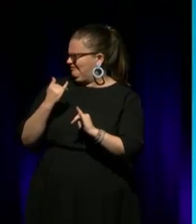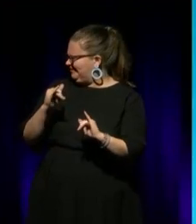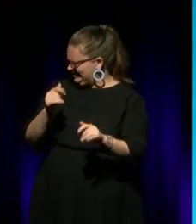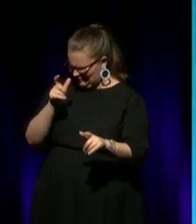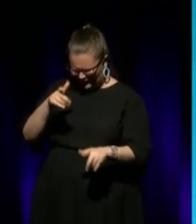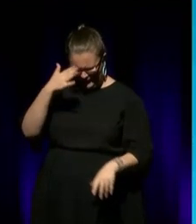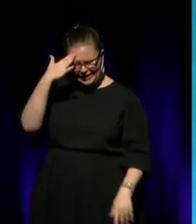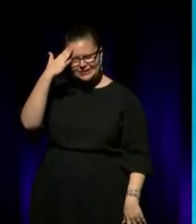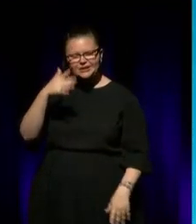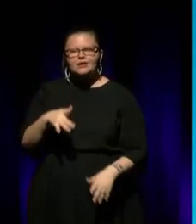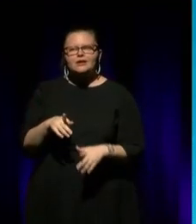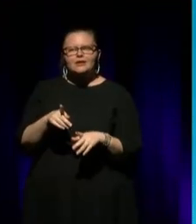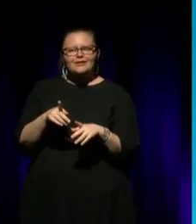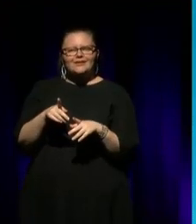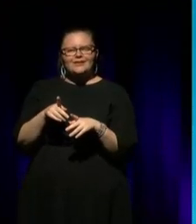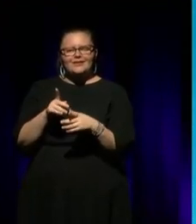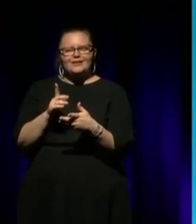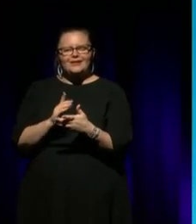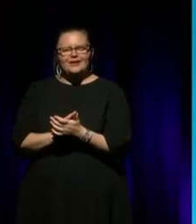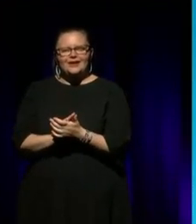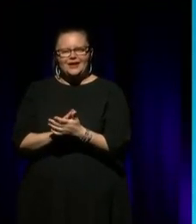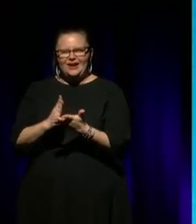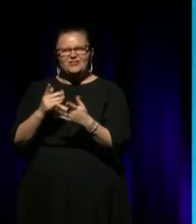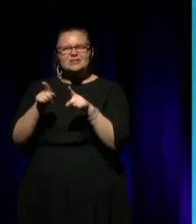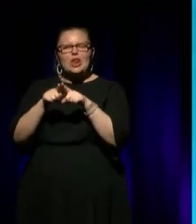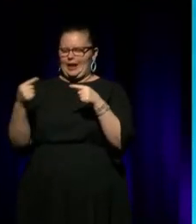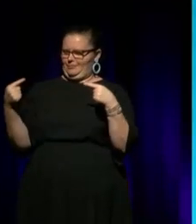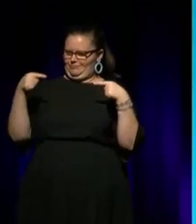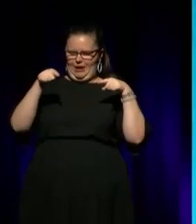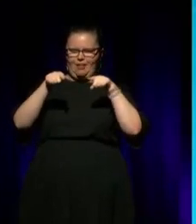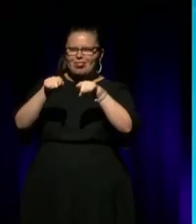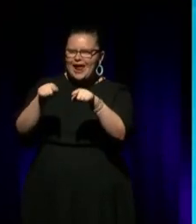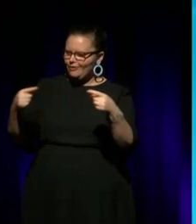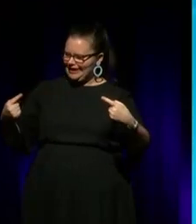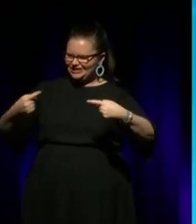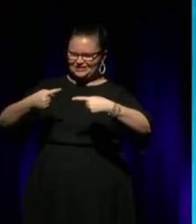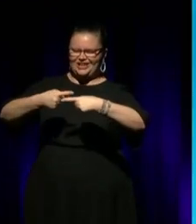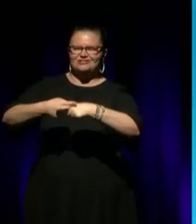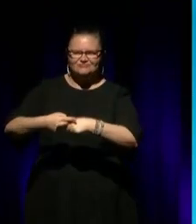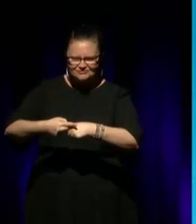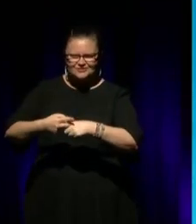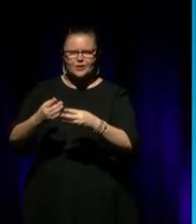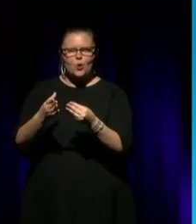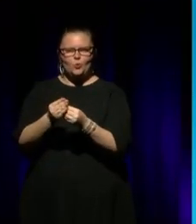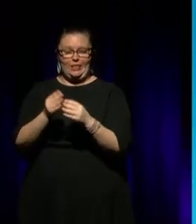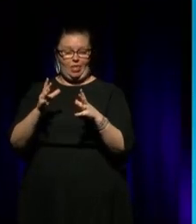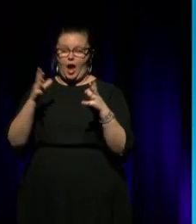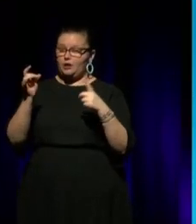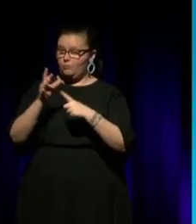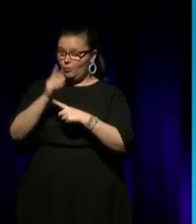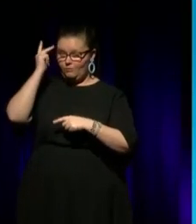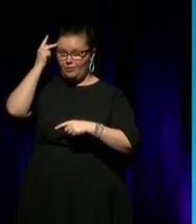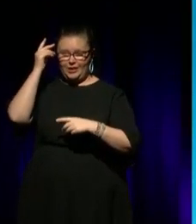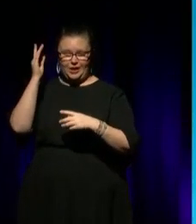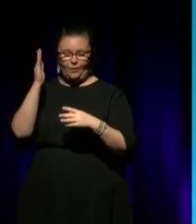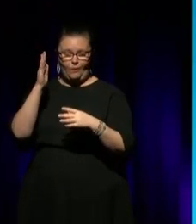to, it was inevitably running parallel and intersecting with those major political moments, significant moments